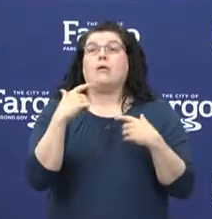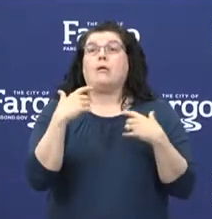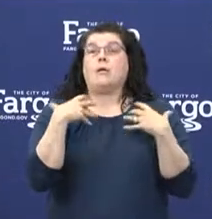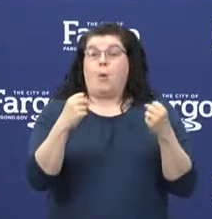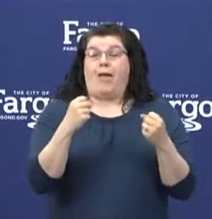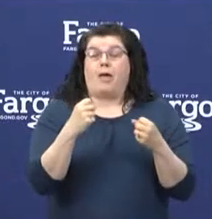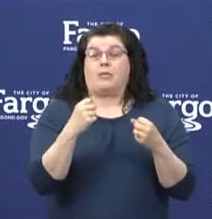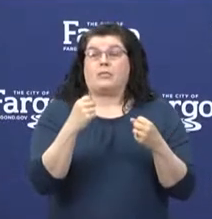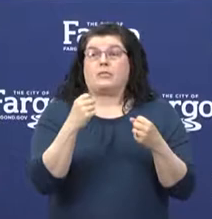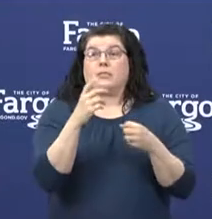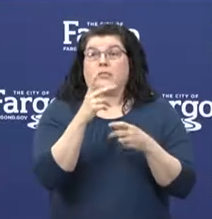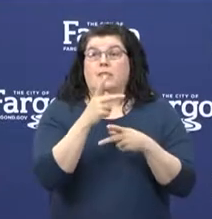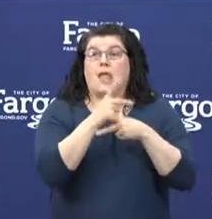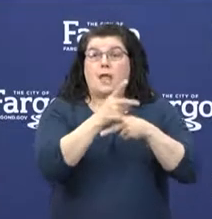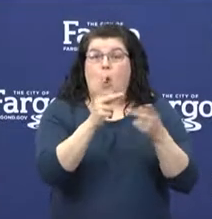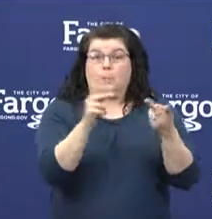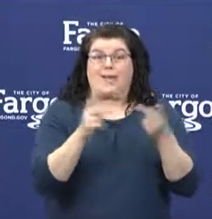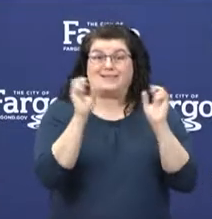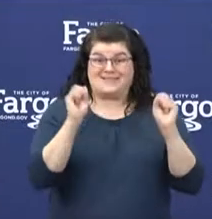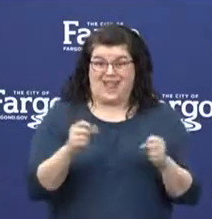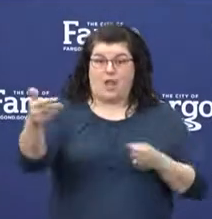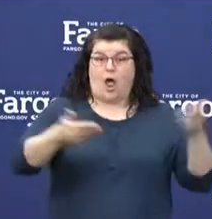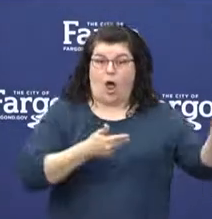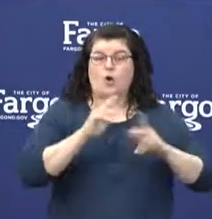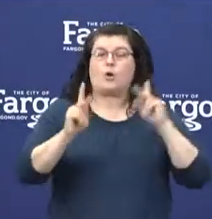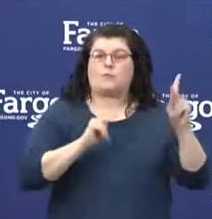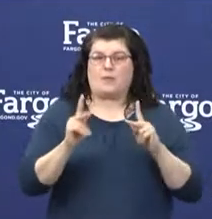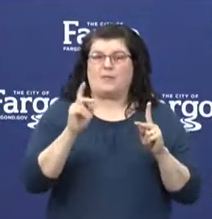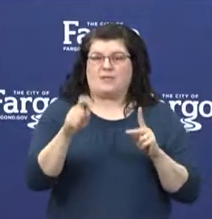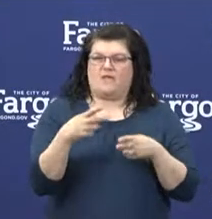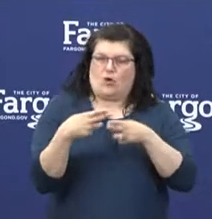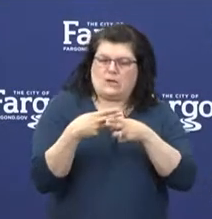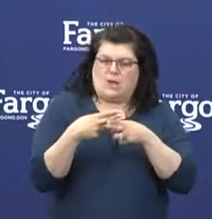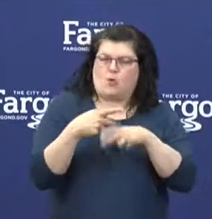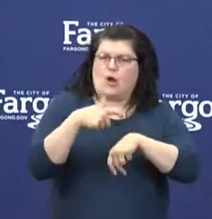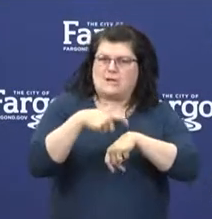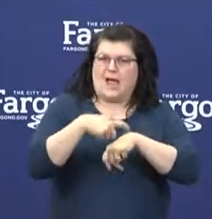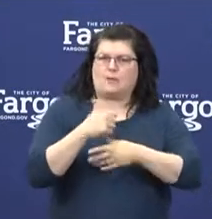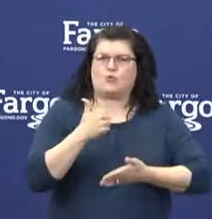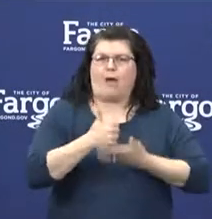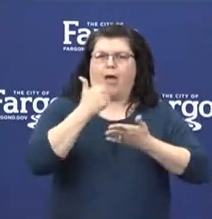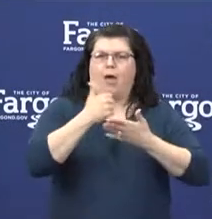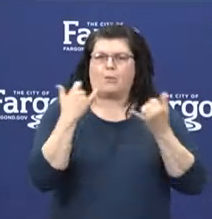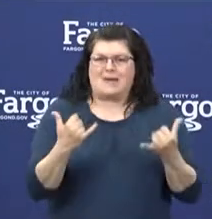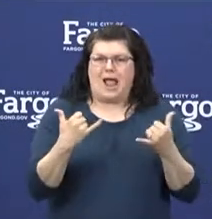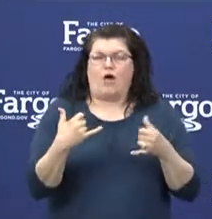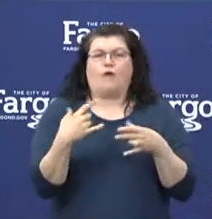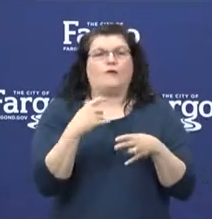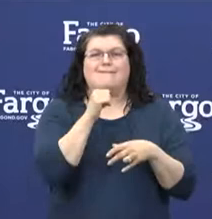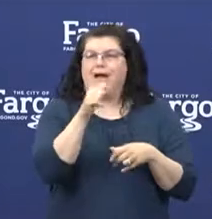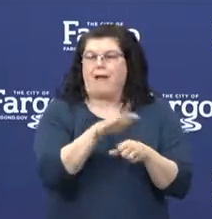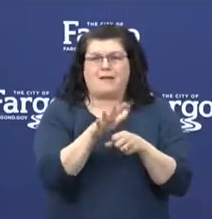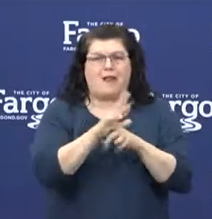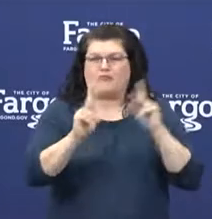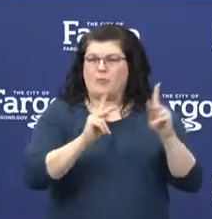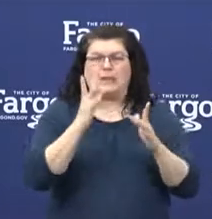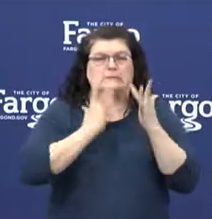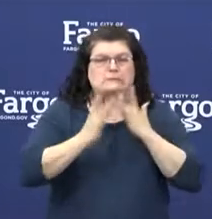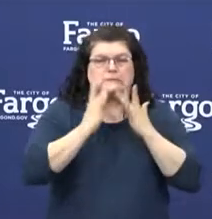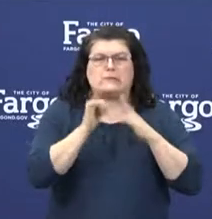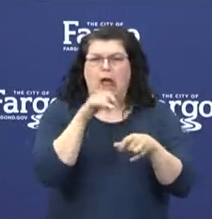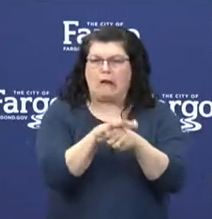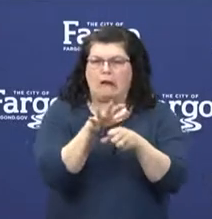temporary qualified staff in order to respond quickly to the health care worker shortages during this pandemic.